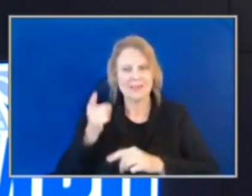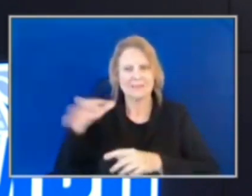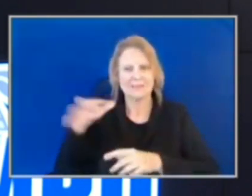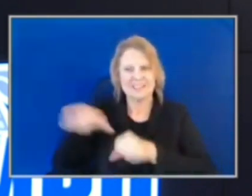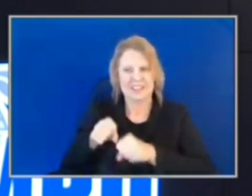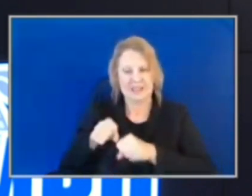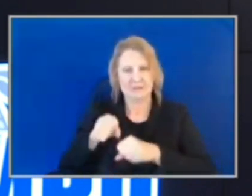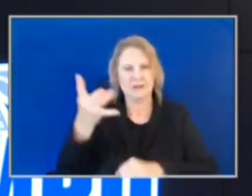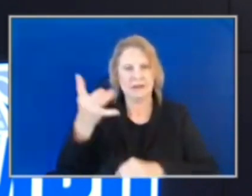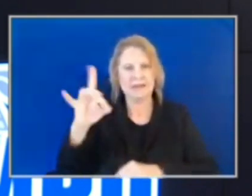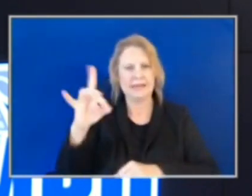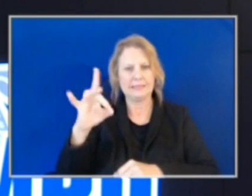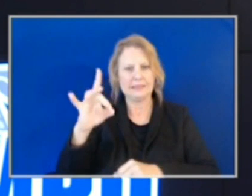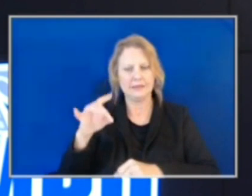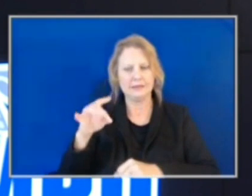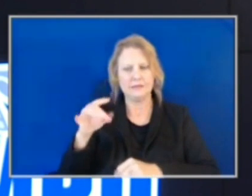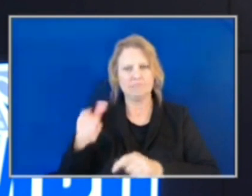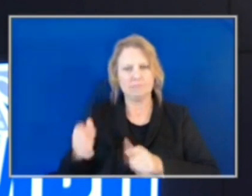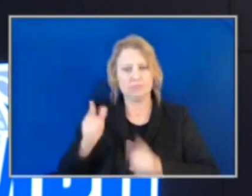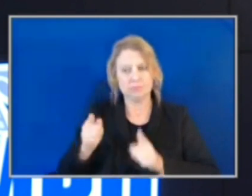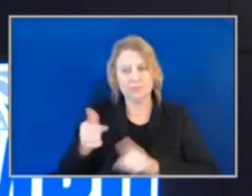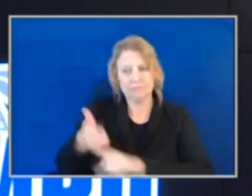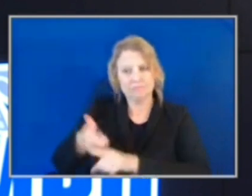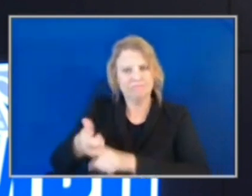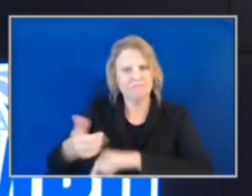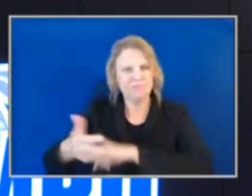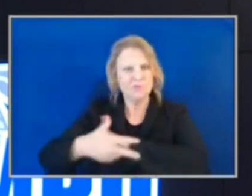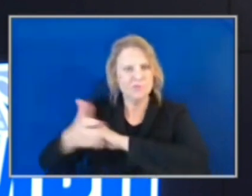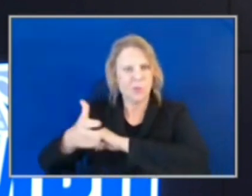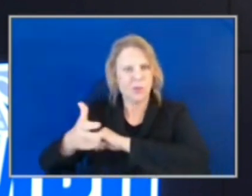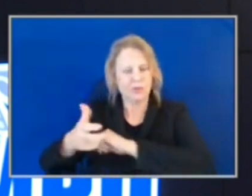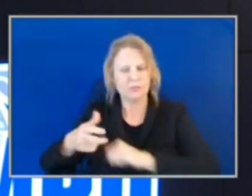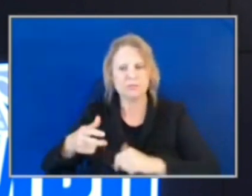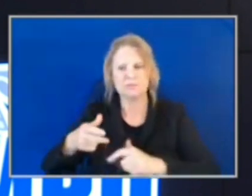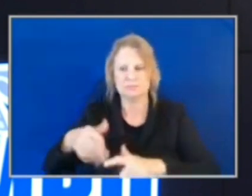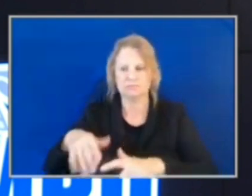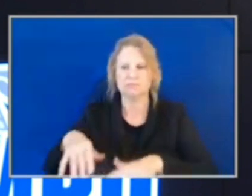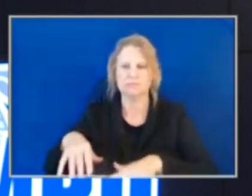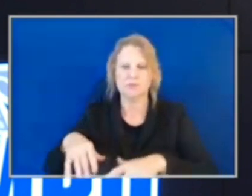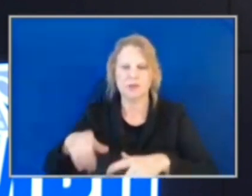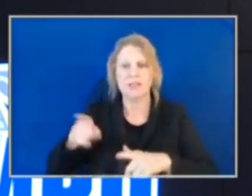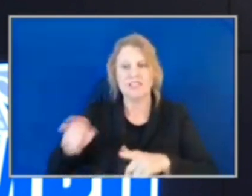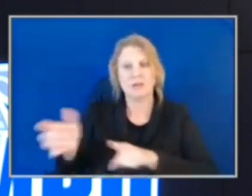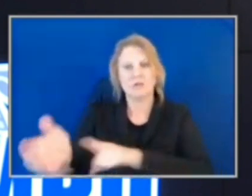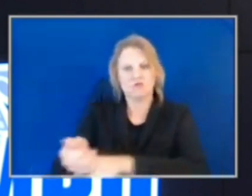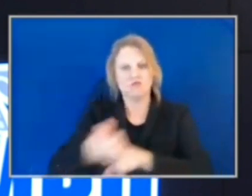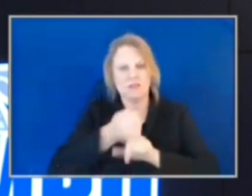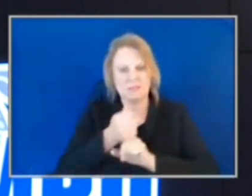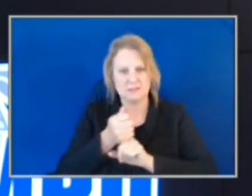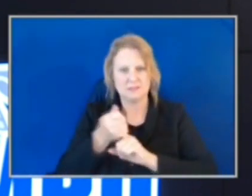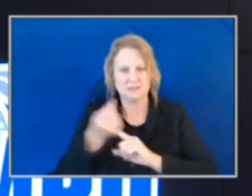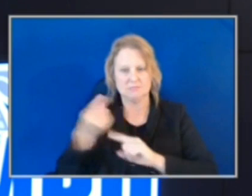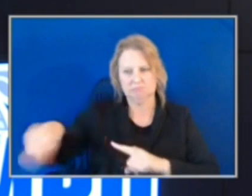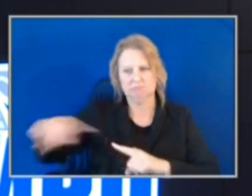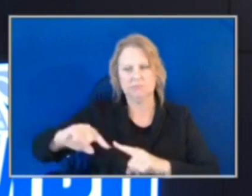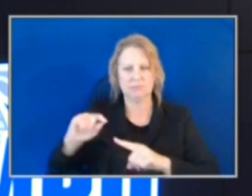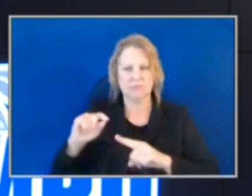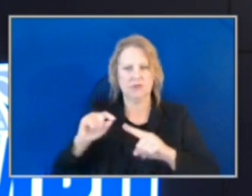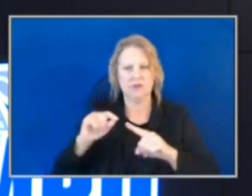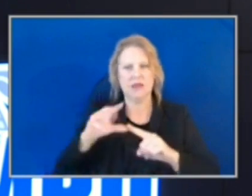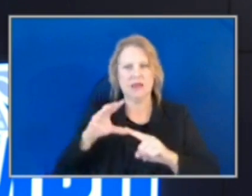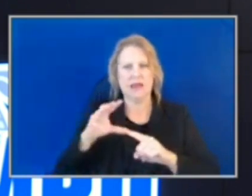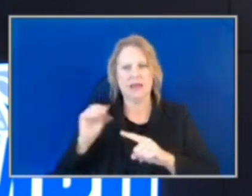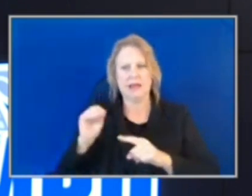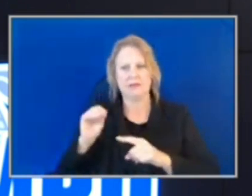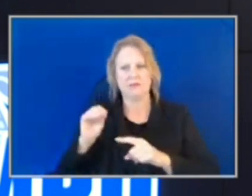Seven of those firearms were stolen. They made 12 arrests as a result of those recoveries and due to that in part, some of those